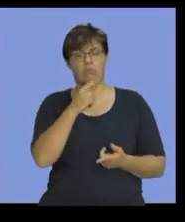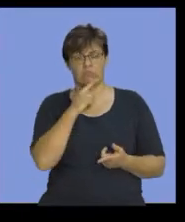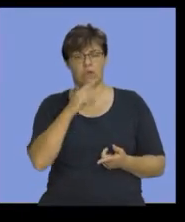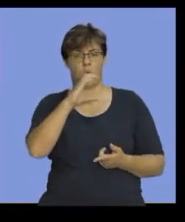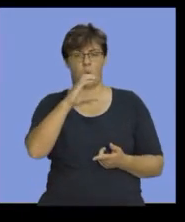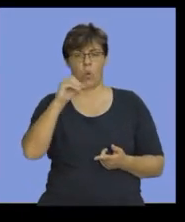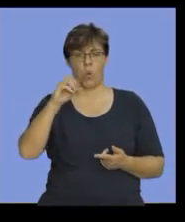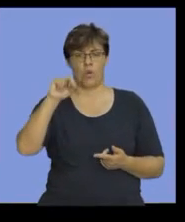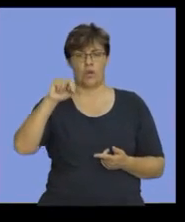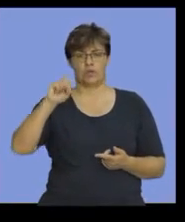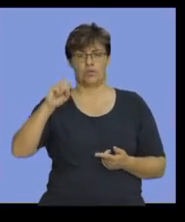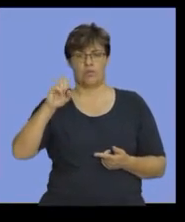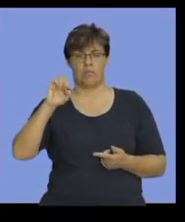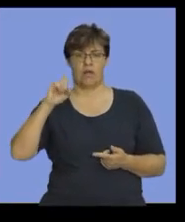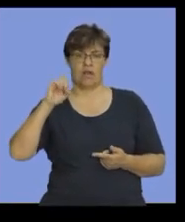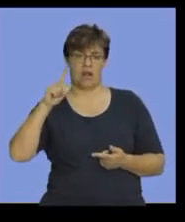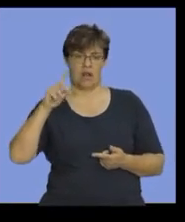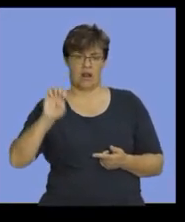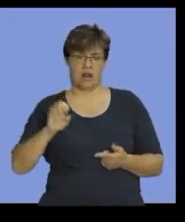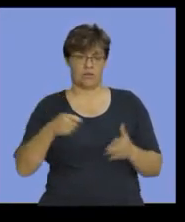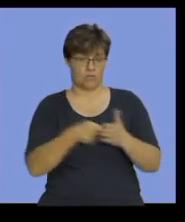information for the consumable stores.